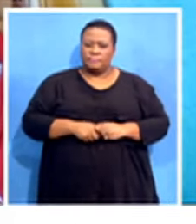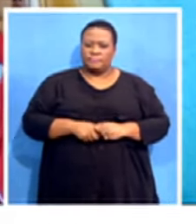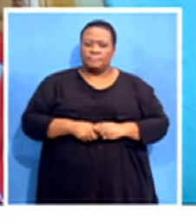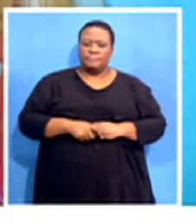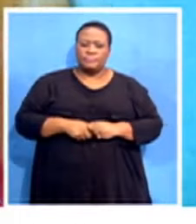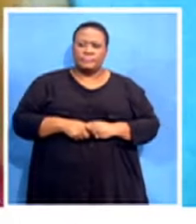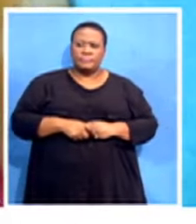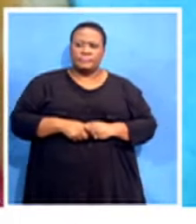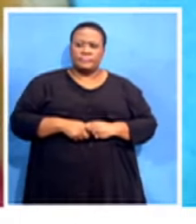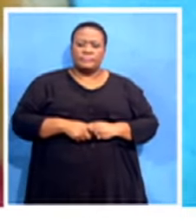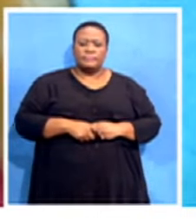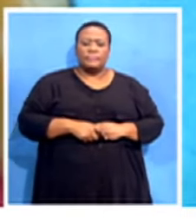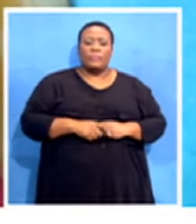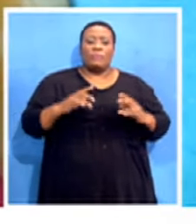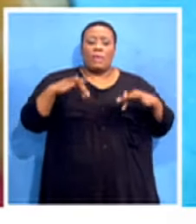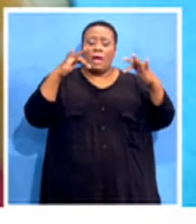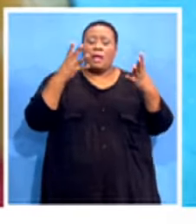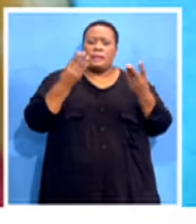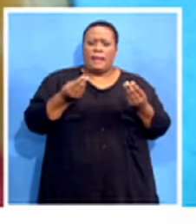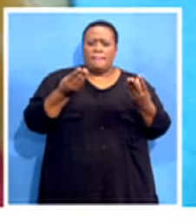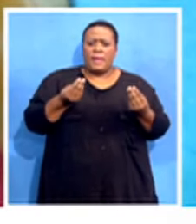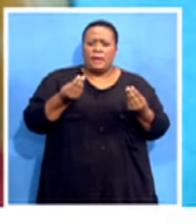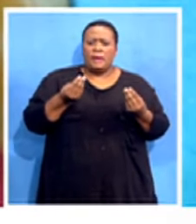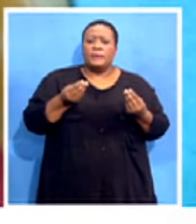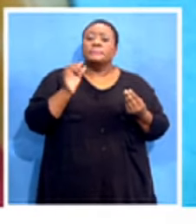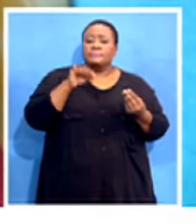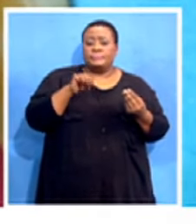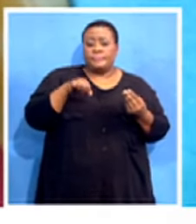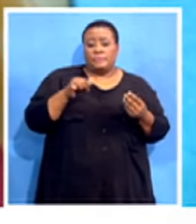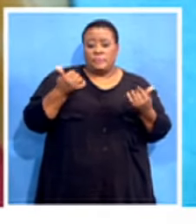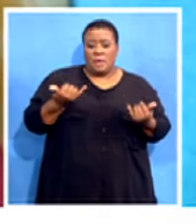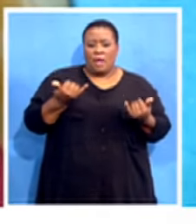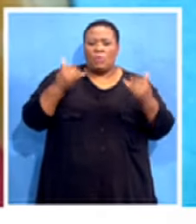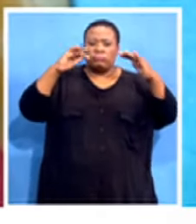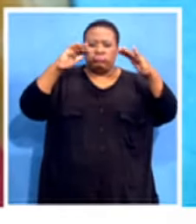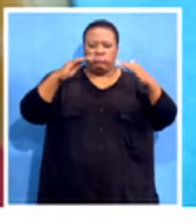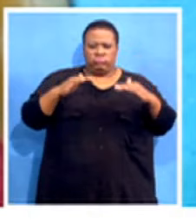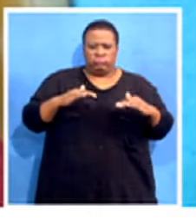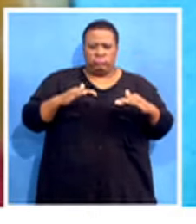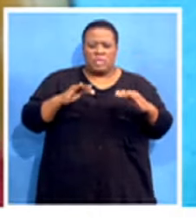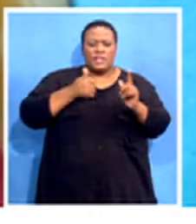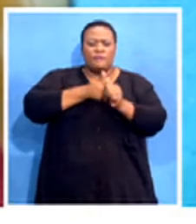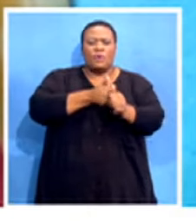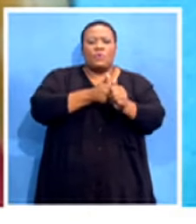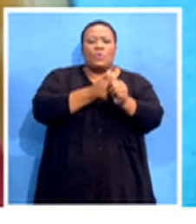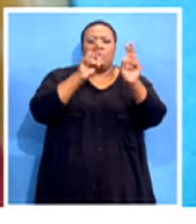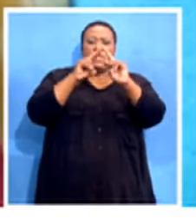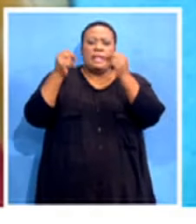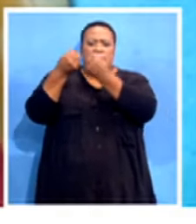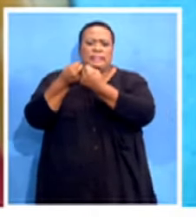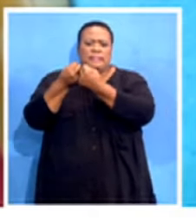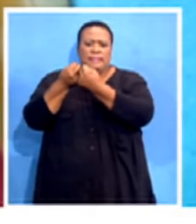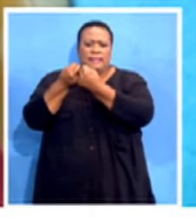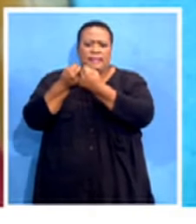Well, the the high number of infections is currently going down. It's following the national trends, as you can know.